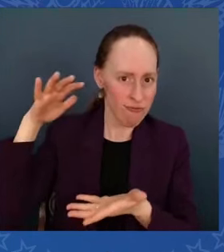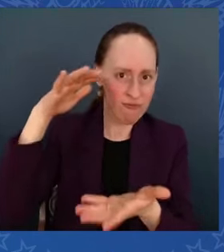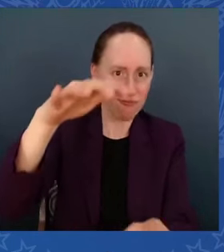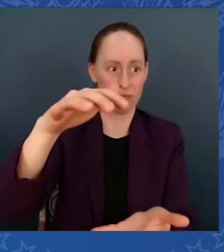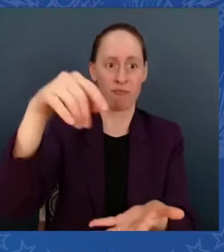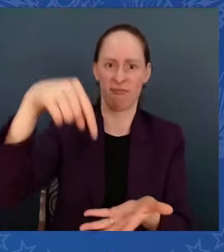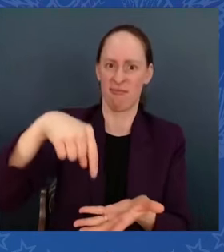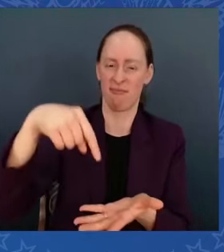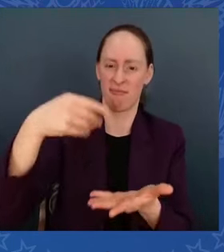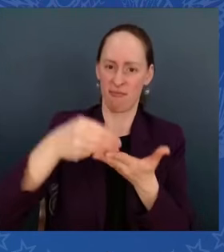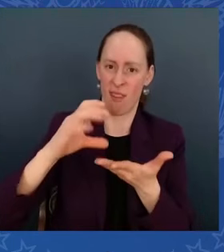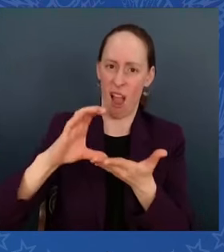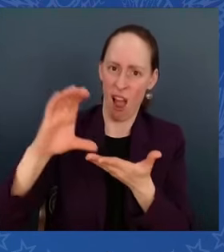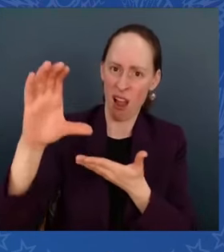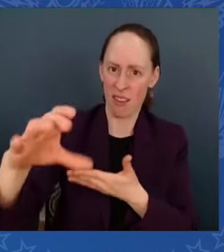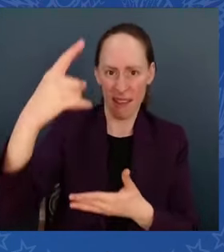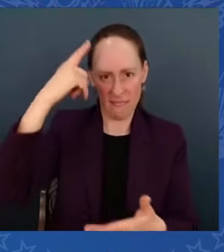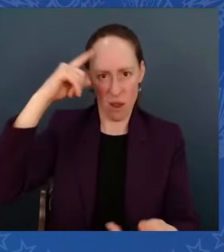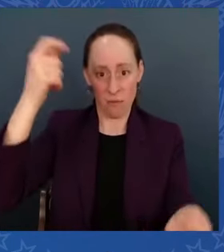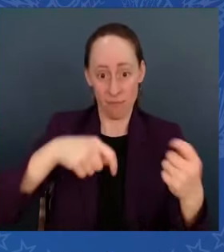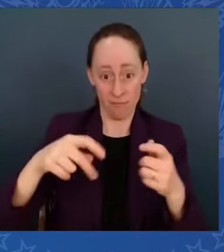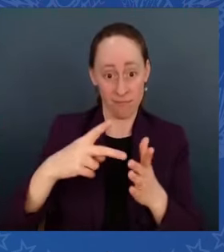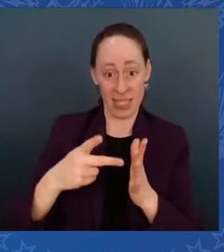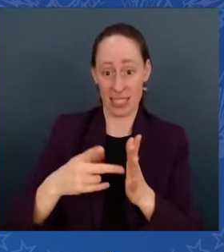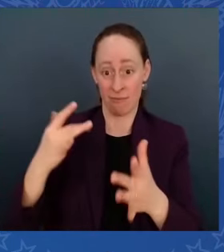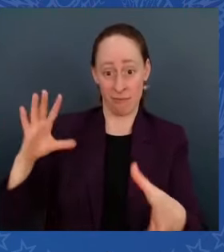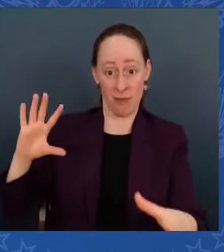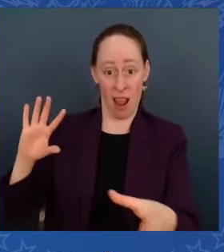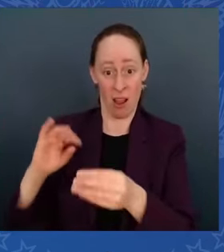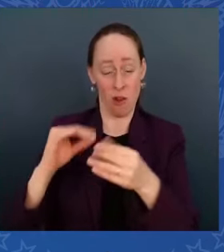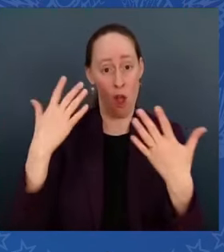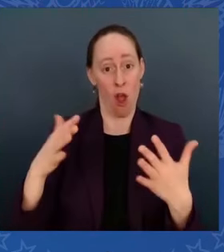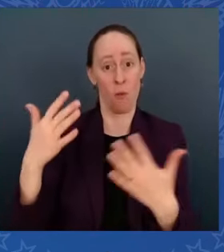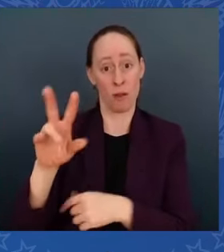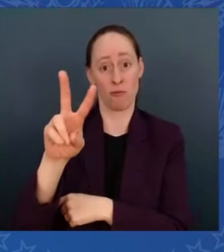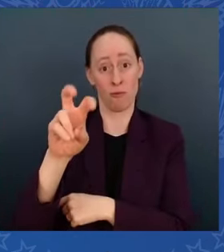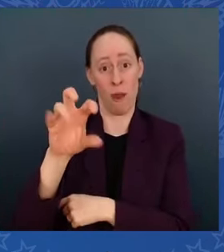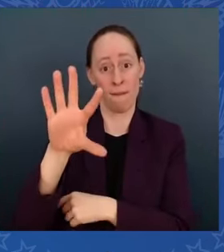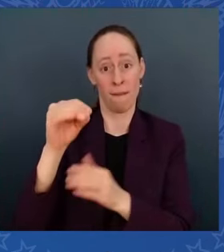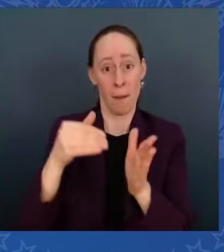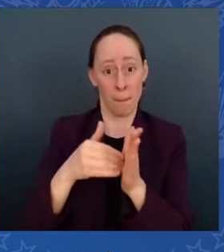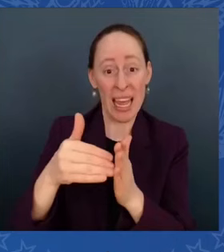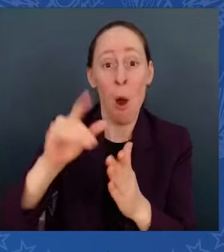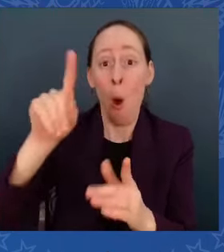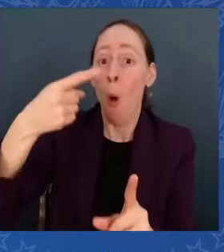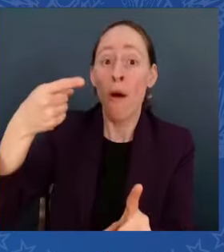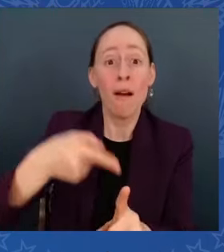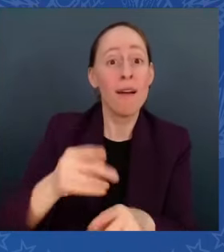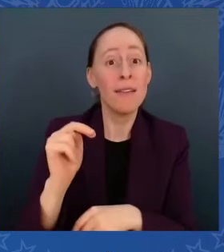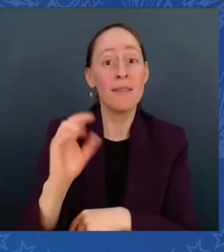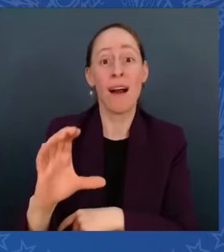to $250 million for North Carolina so far, including here in Wilmington.